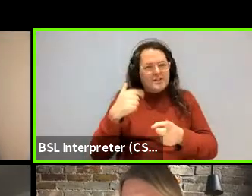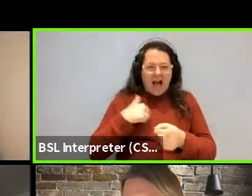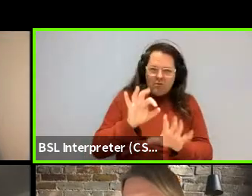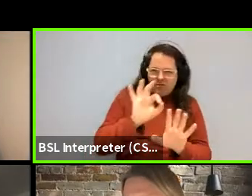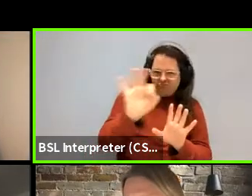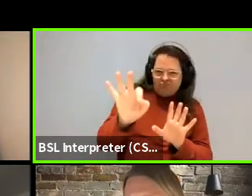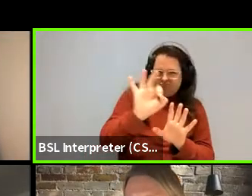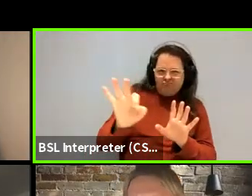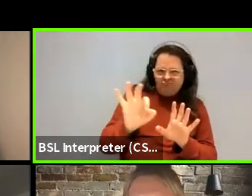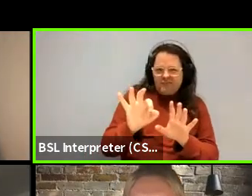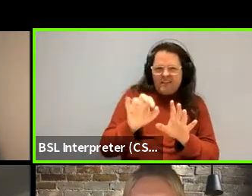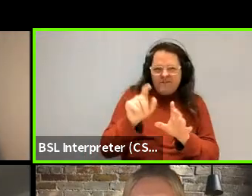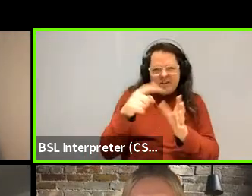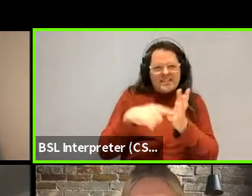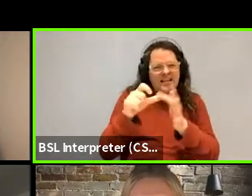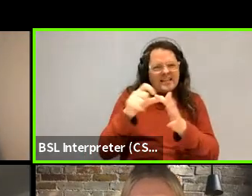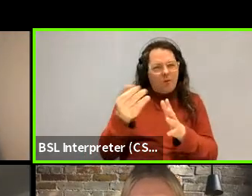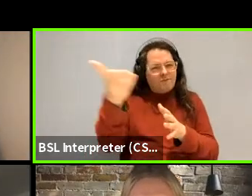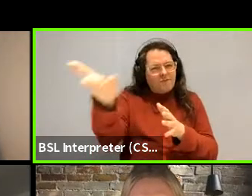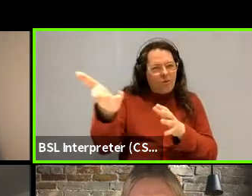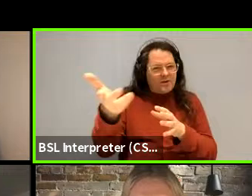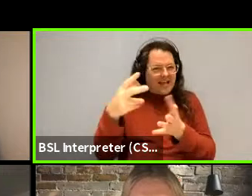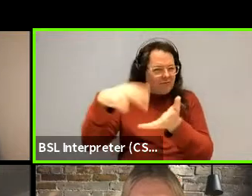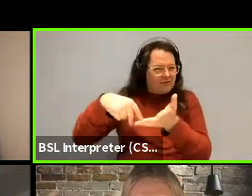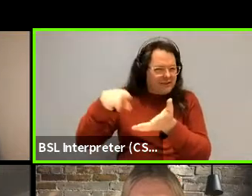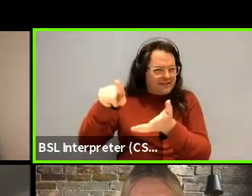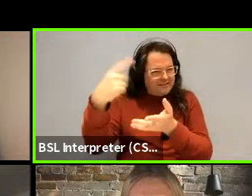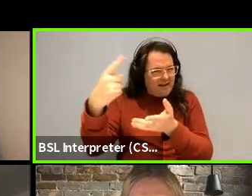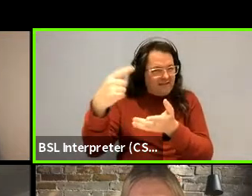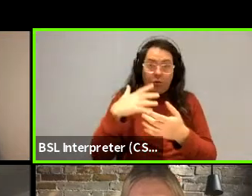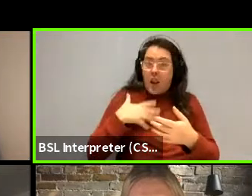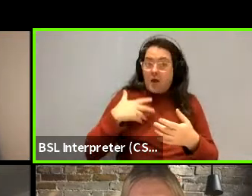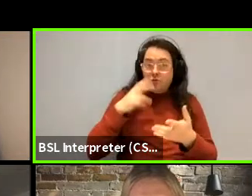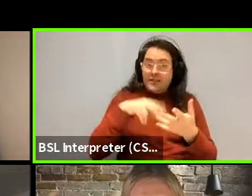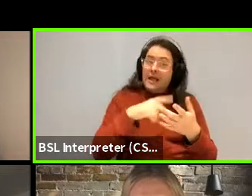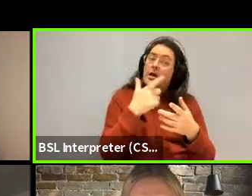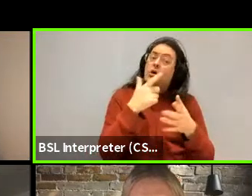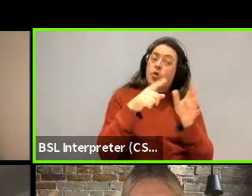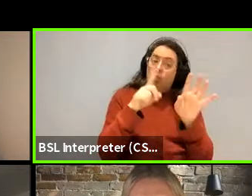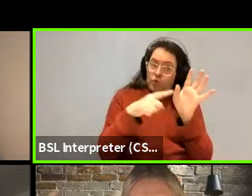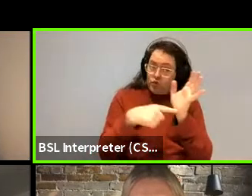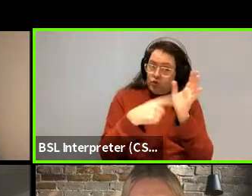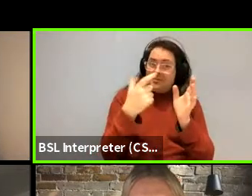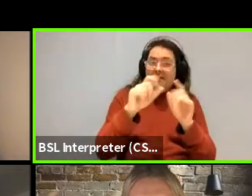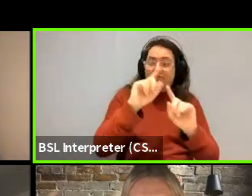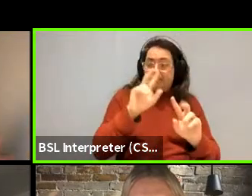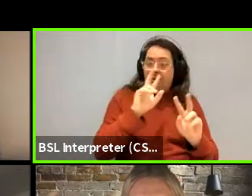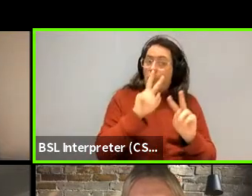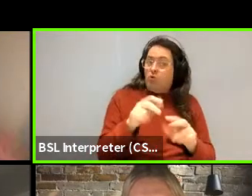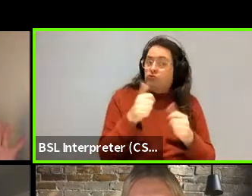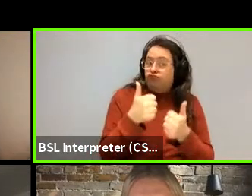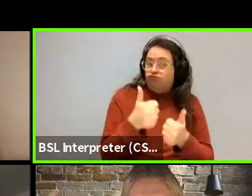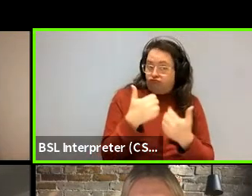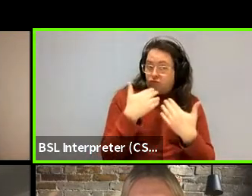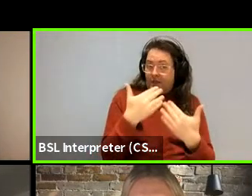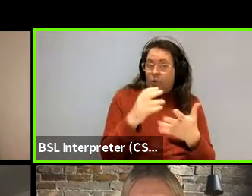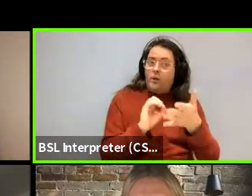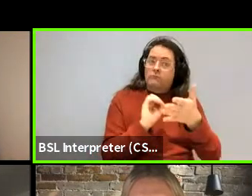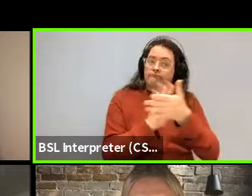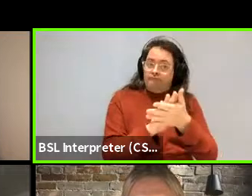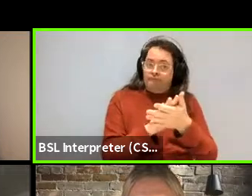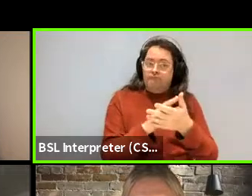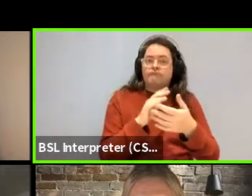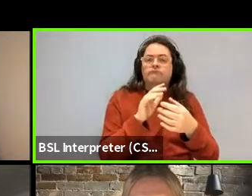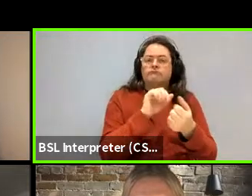for the record. would love to see them. Yeah. Yeah. We had about 70 people there on YouTube watching as well. So that will all be, um, put up there and, and,